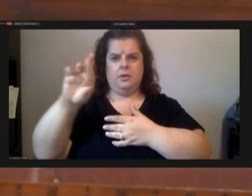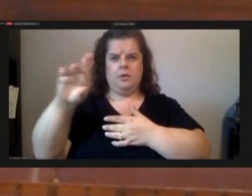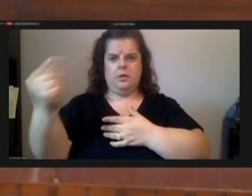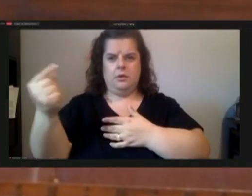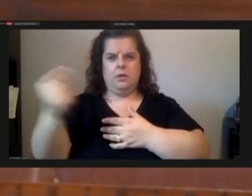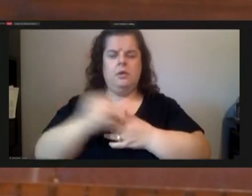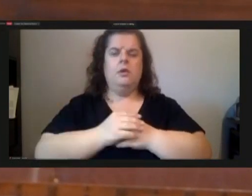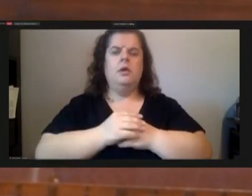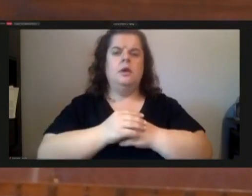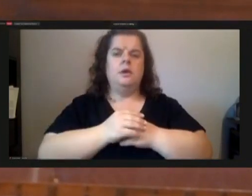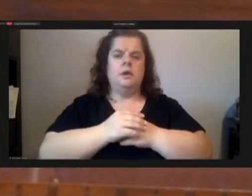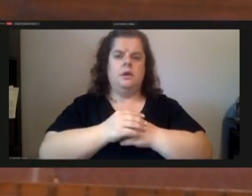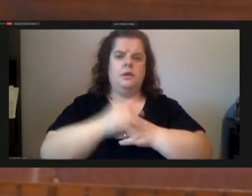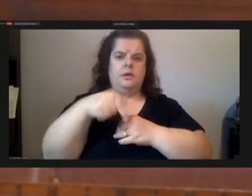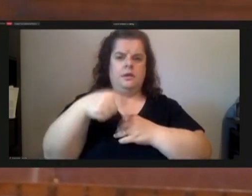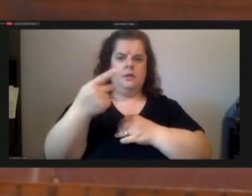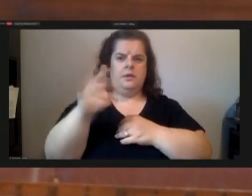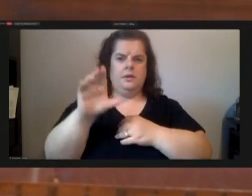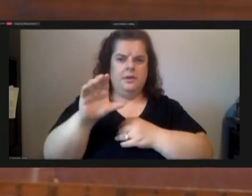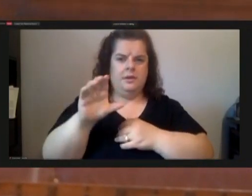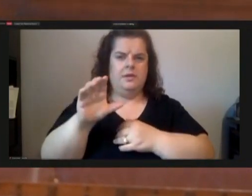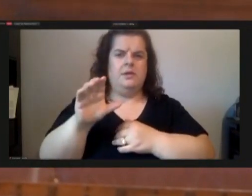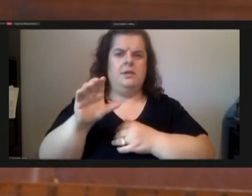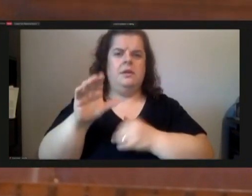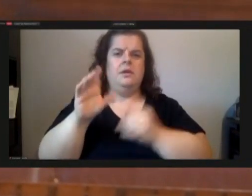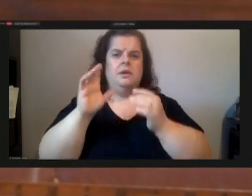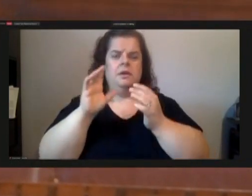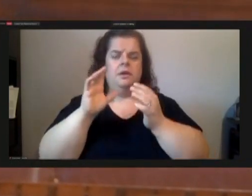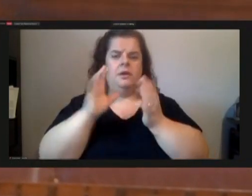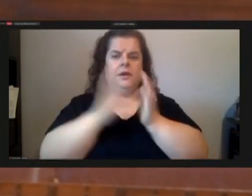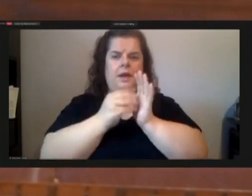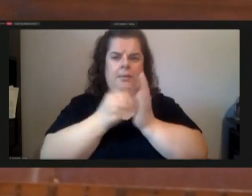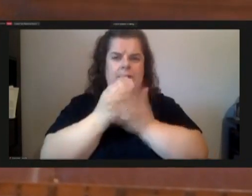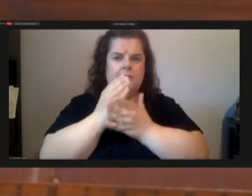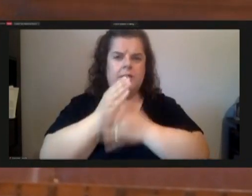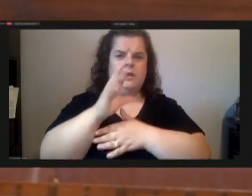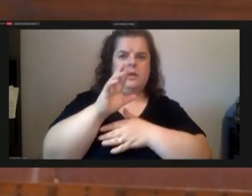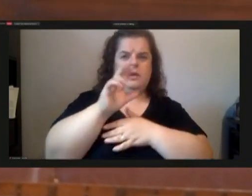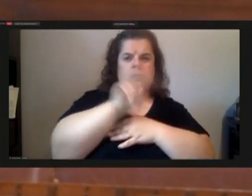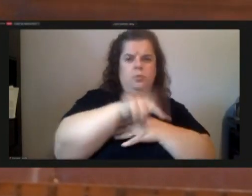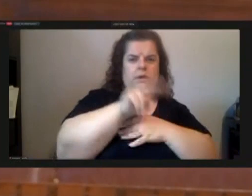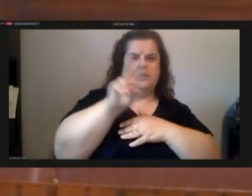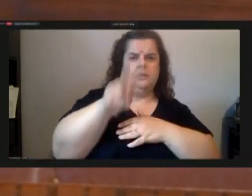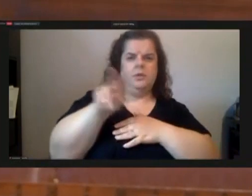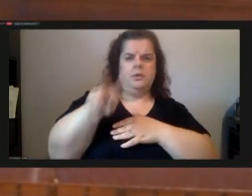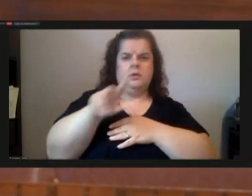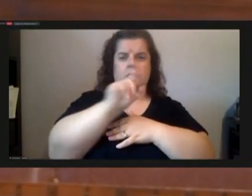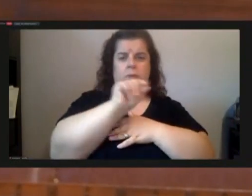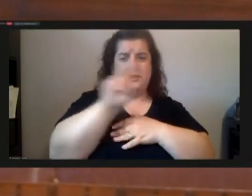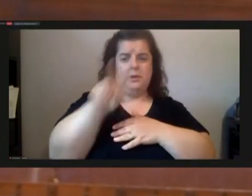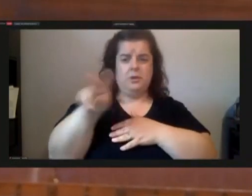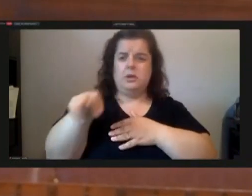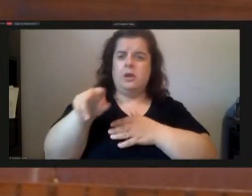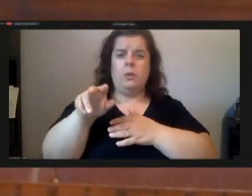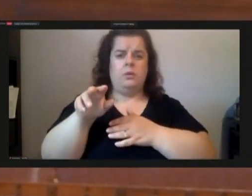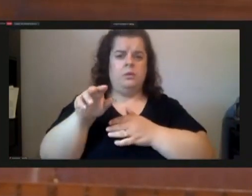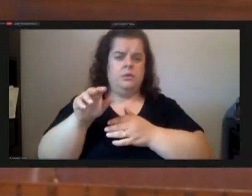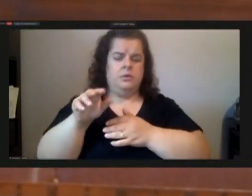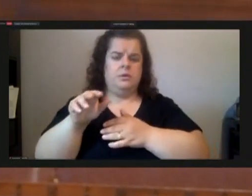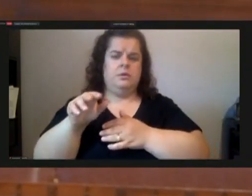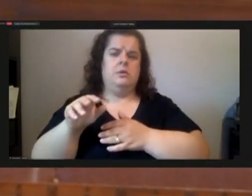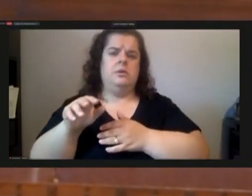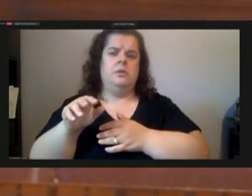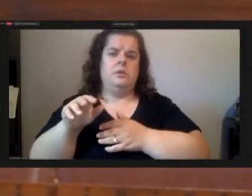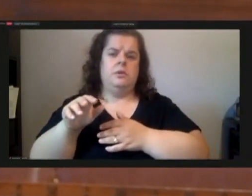this pc content is copyright rlm 2022 um citizens i am